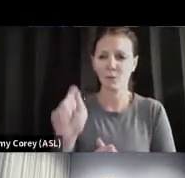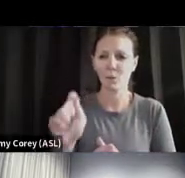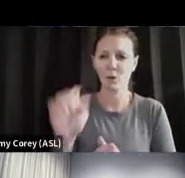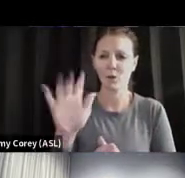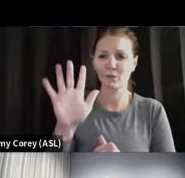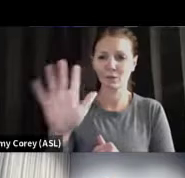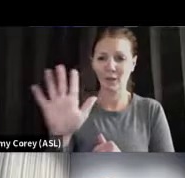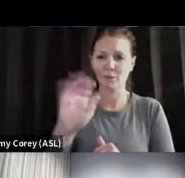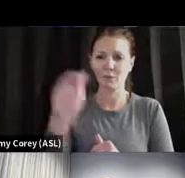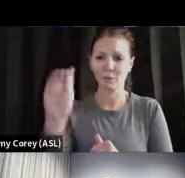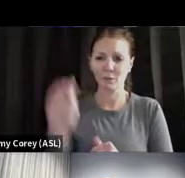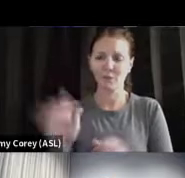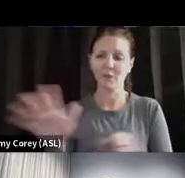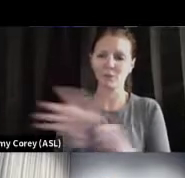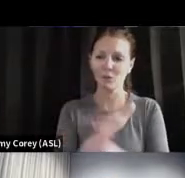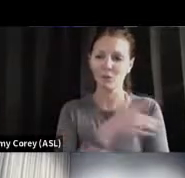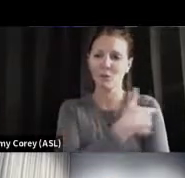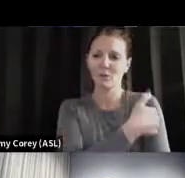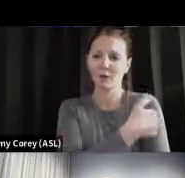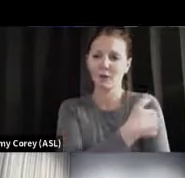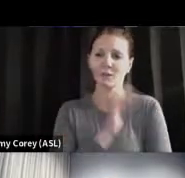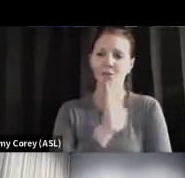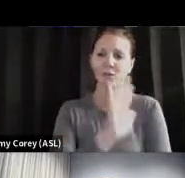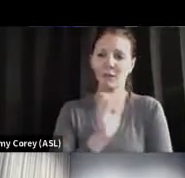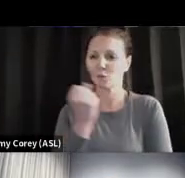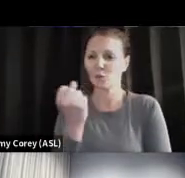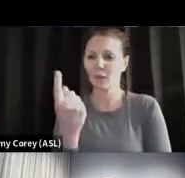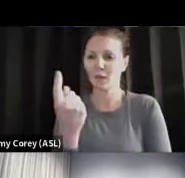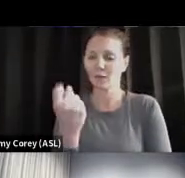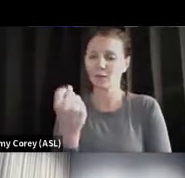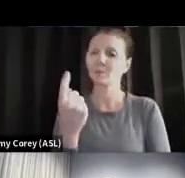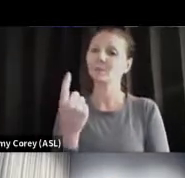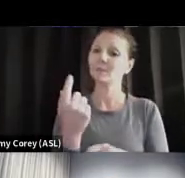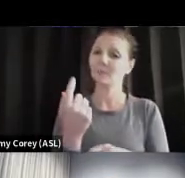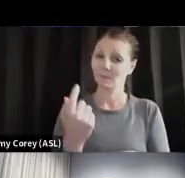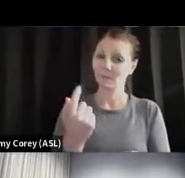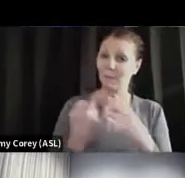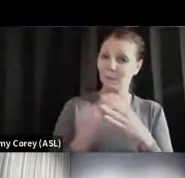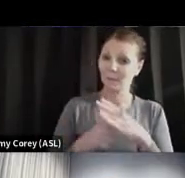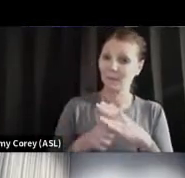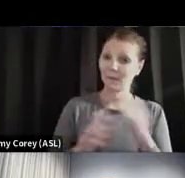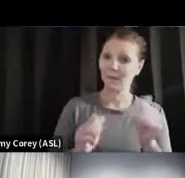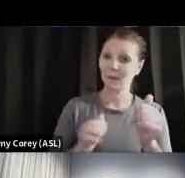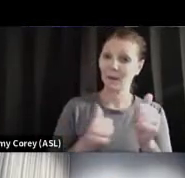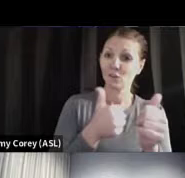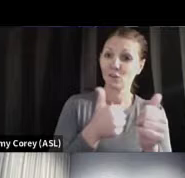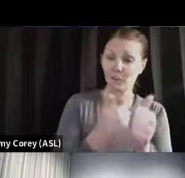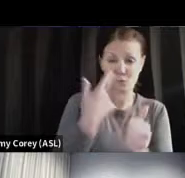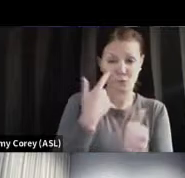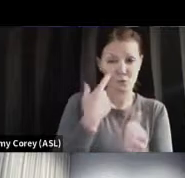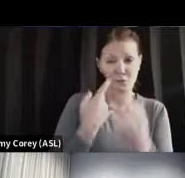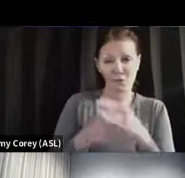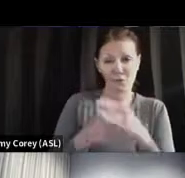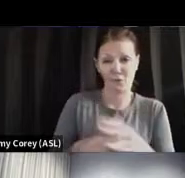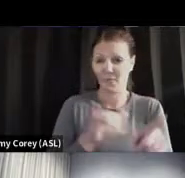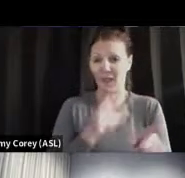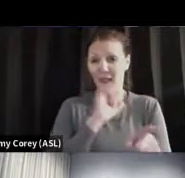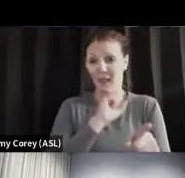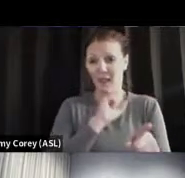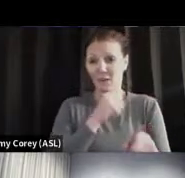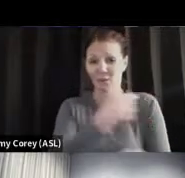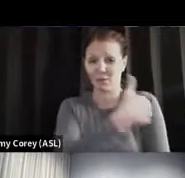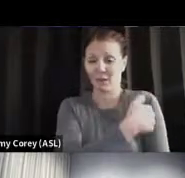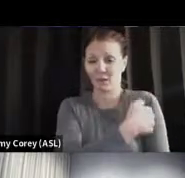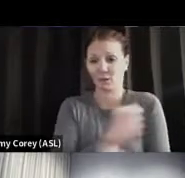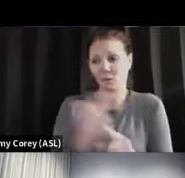5 to 11. Obviously, this is beginning to catch up. We just started this vaccination a month ago. So we still, you know, many kids have not gotten a